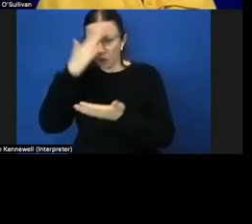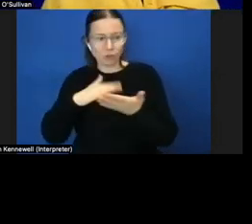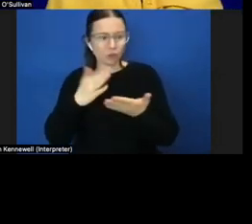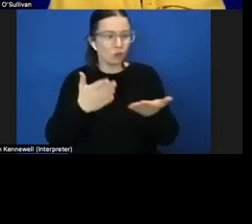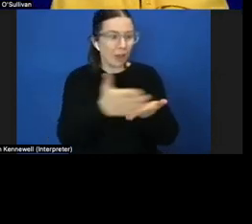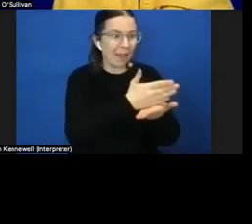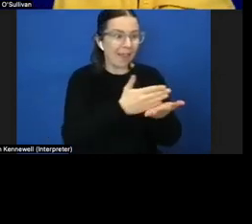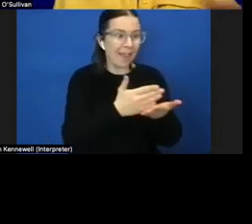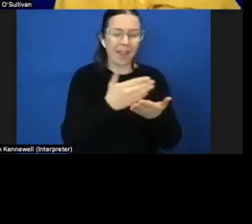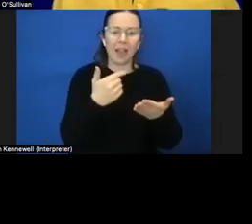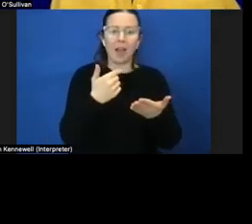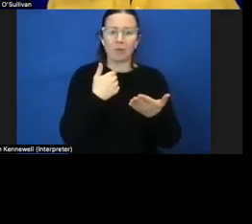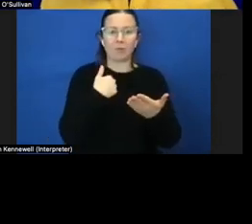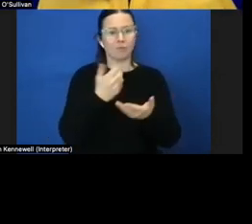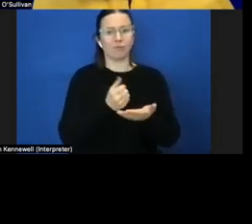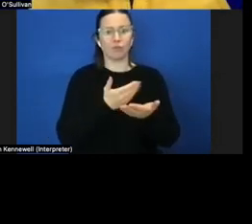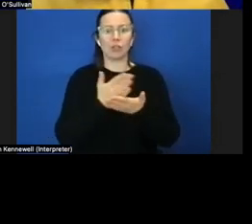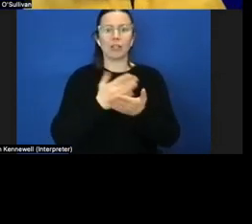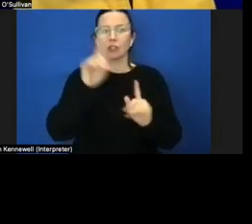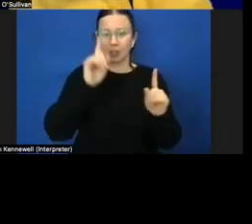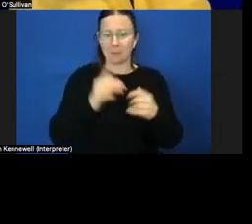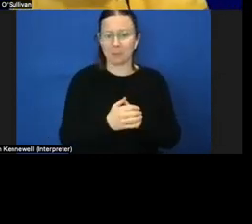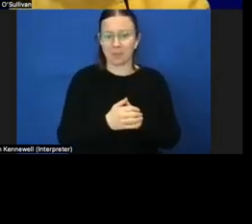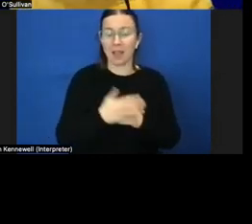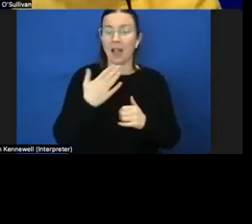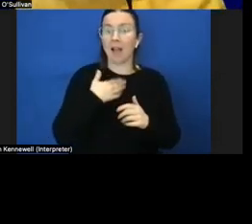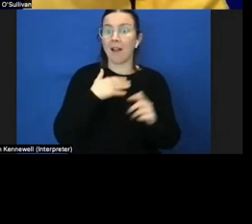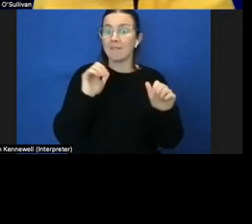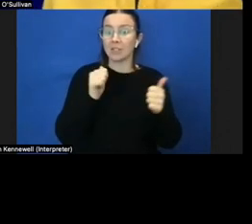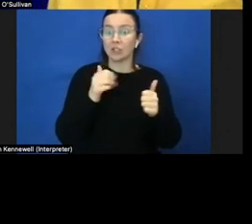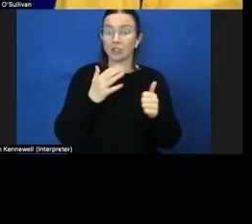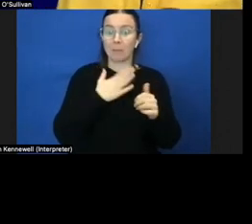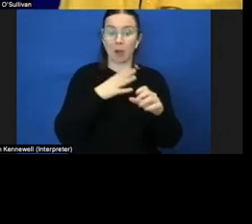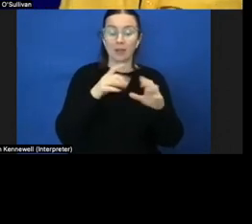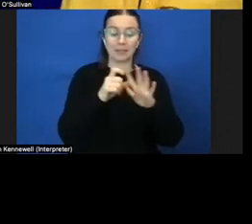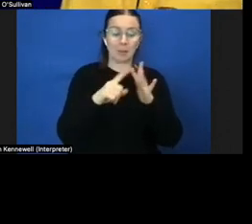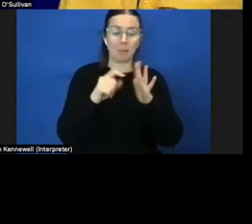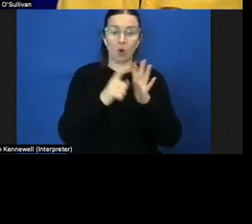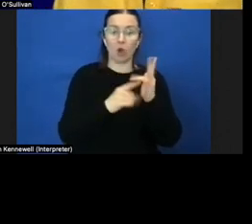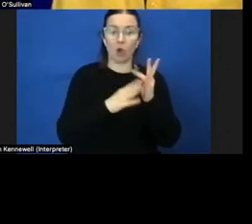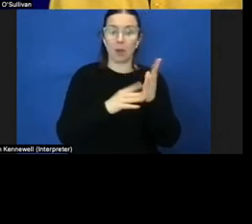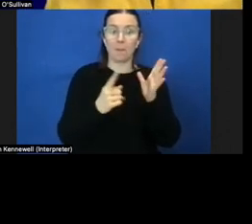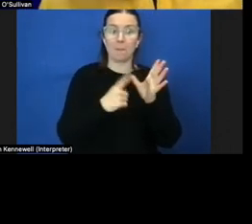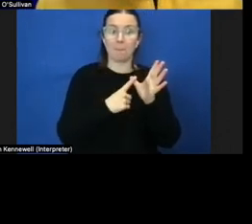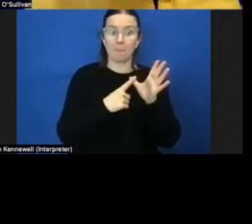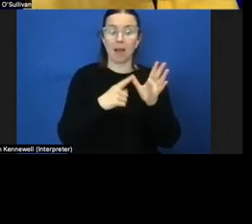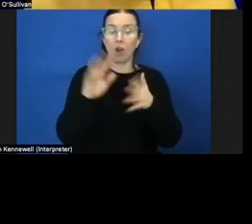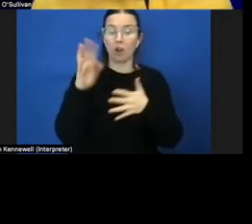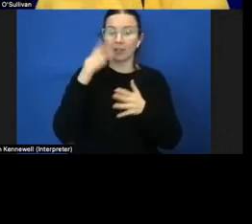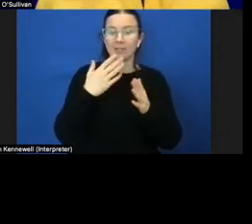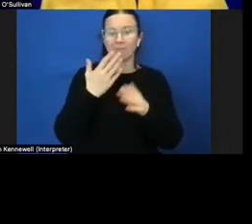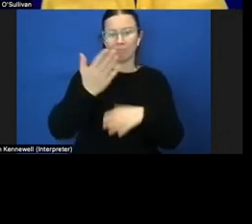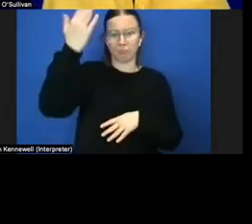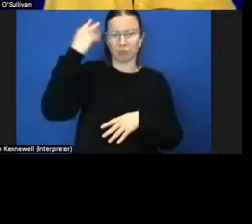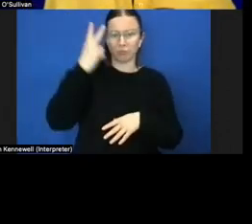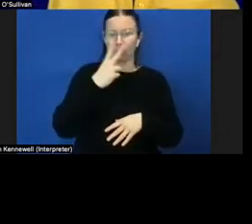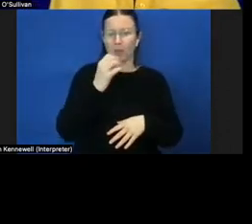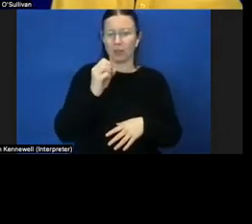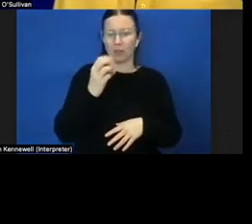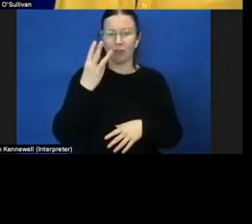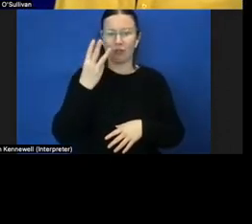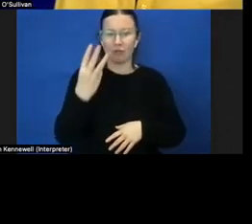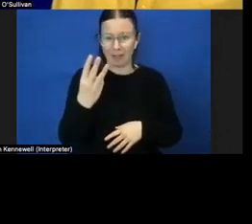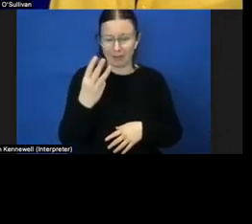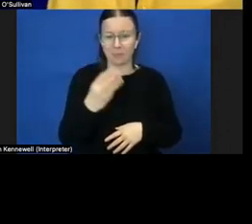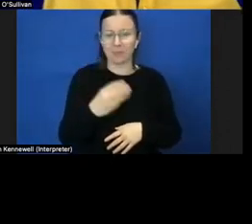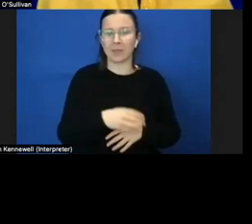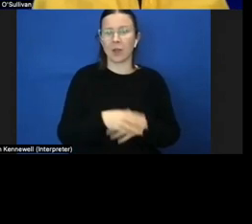i finished my diploma way back of ausland way back in 2003 um during that time at leader will chafe with the